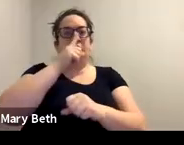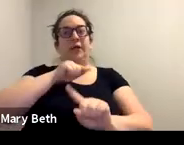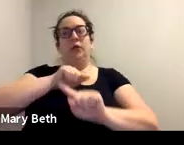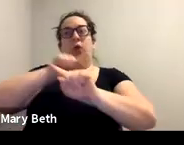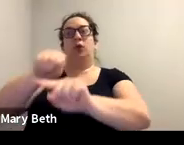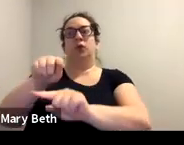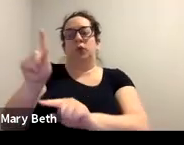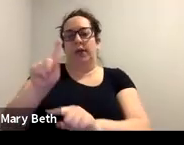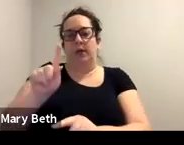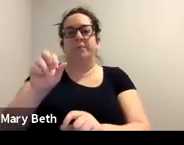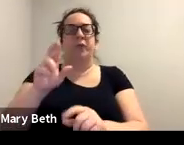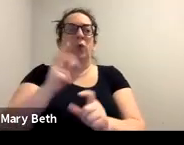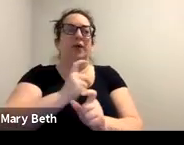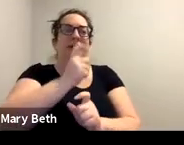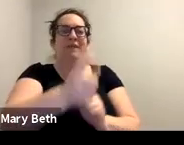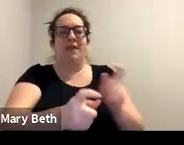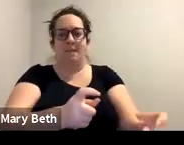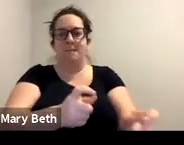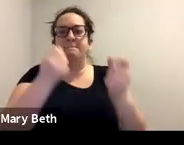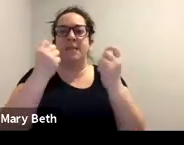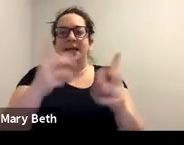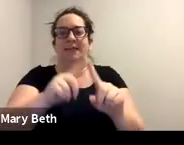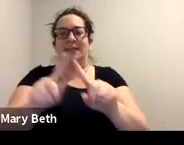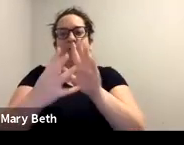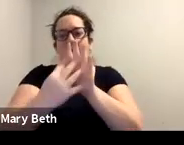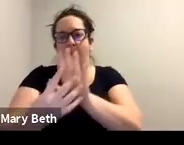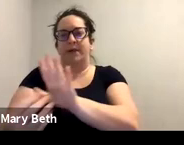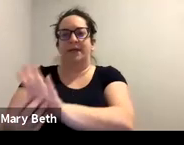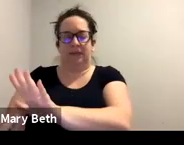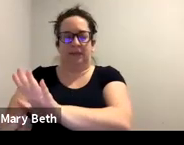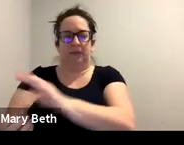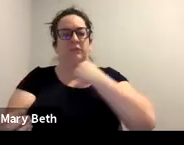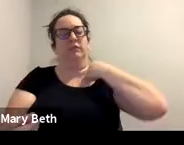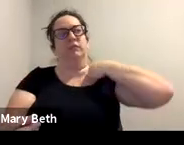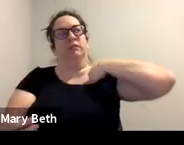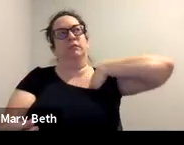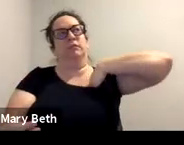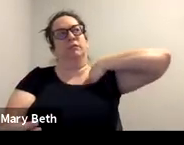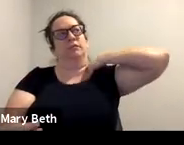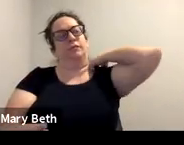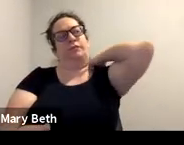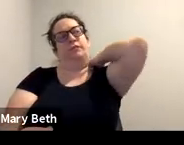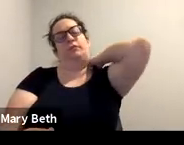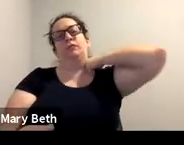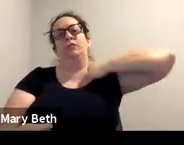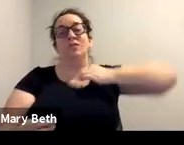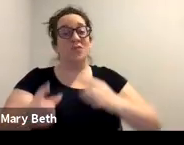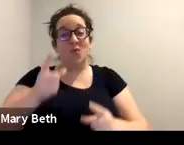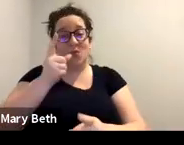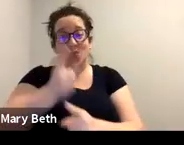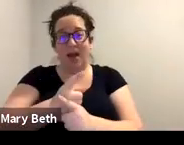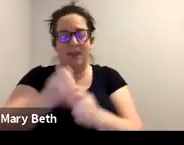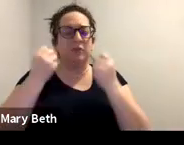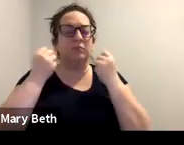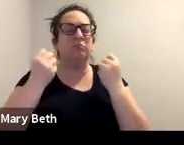copies so they can use it if it's just like a verification. Um, because there are just so many hoops for folks to jump